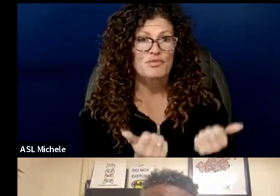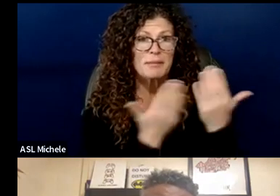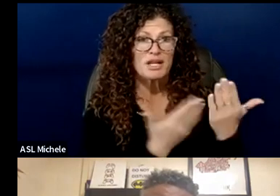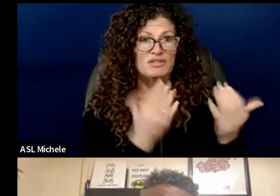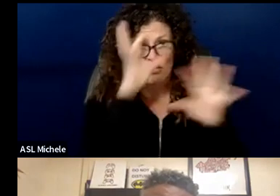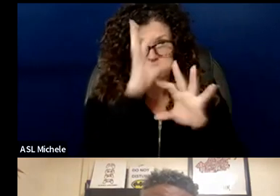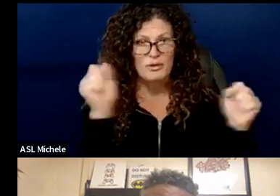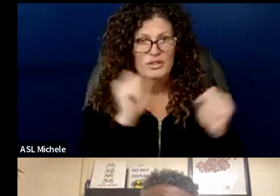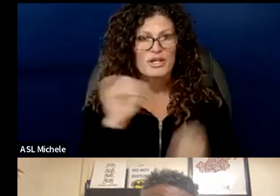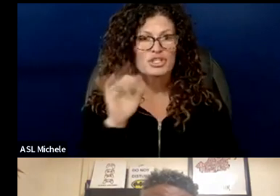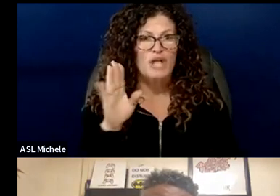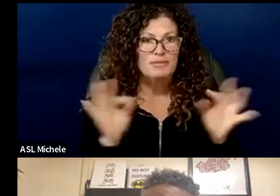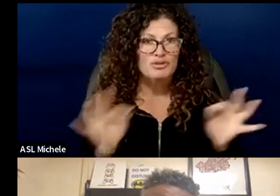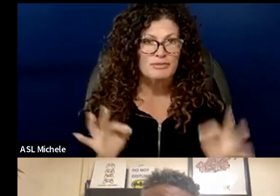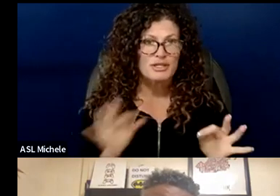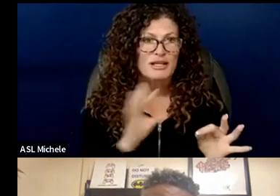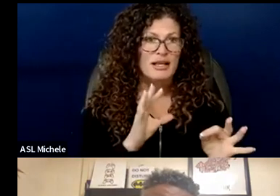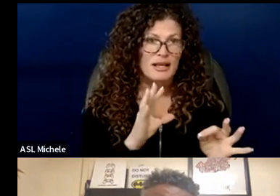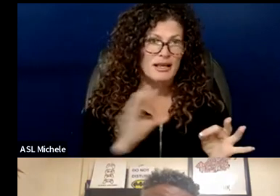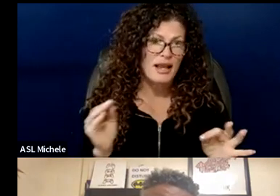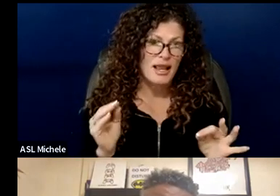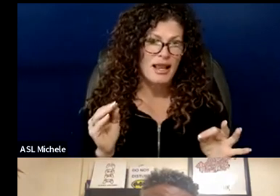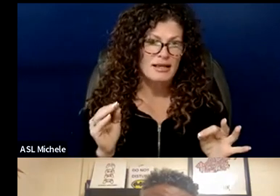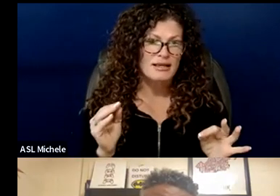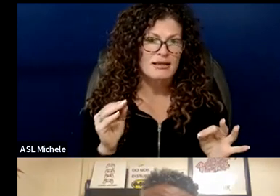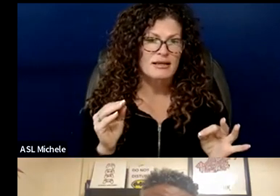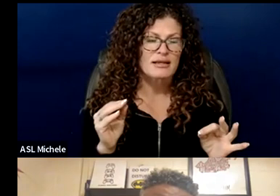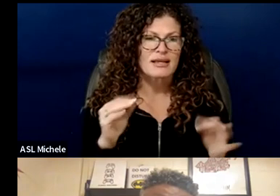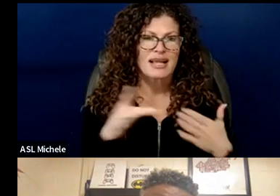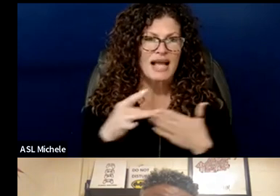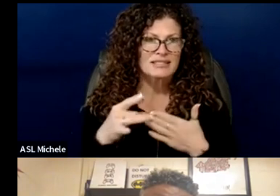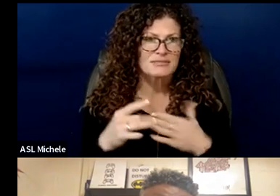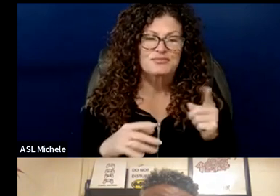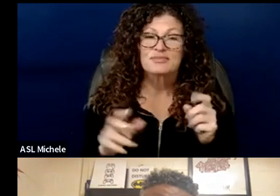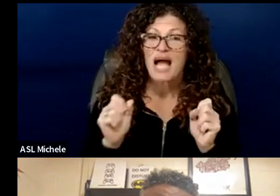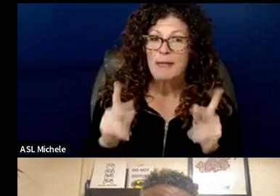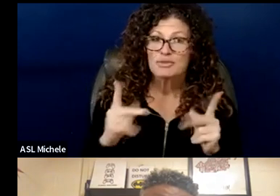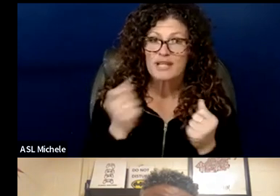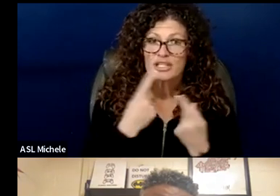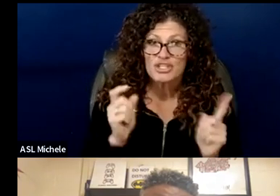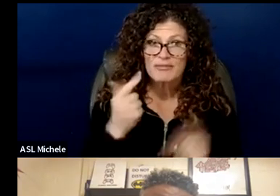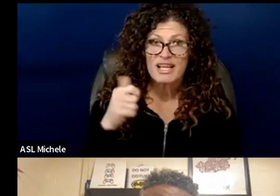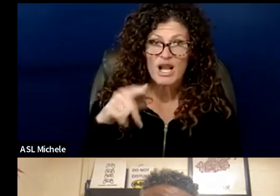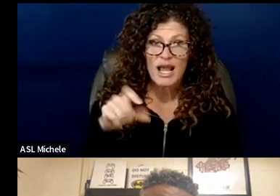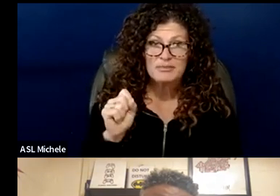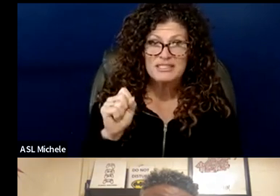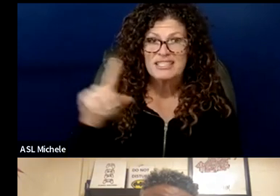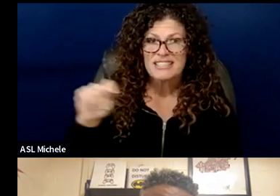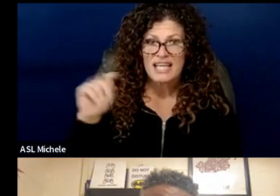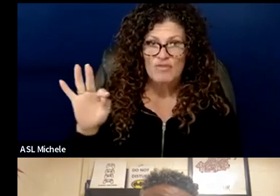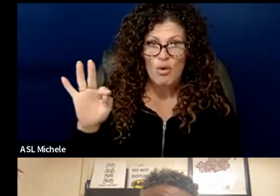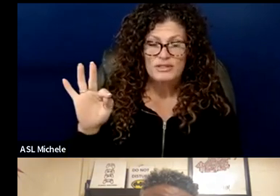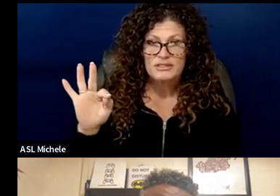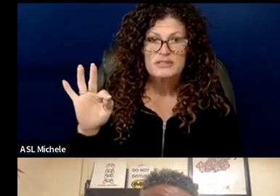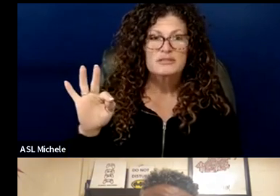job description and energy guides the opportunity and achievement gap task force held its regularly